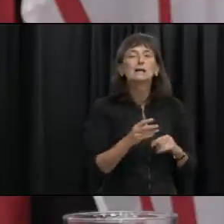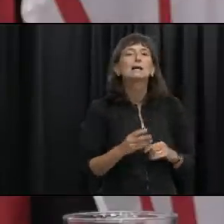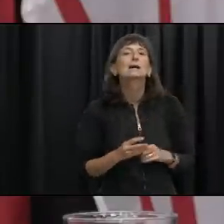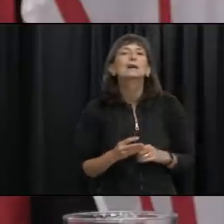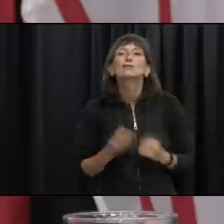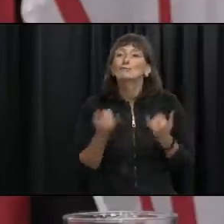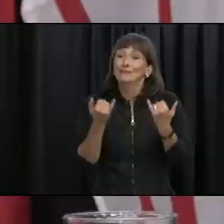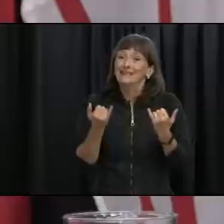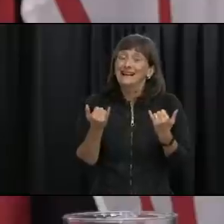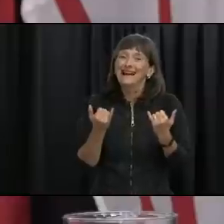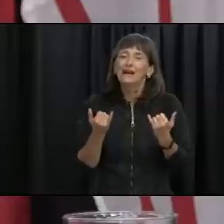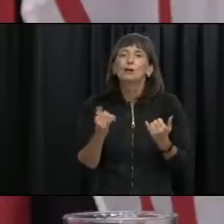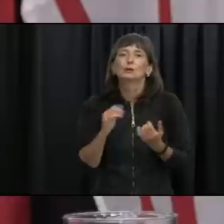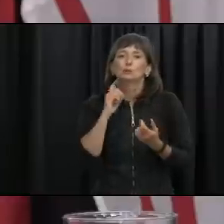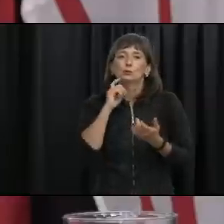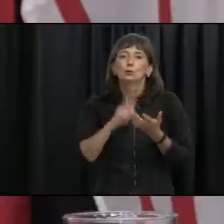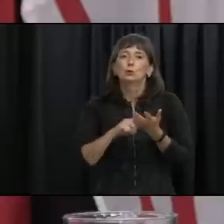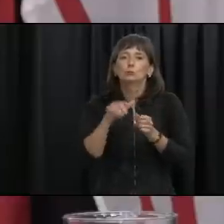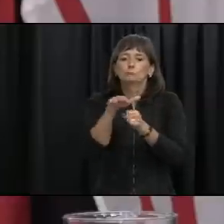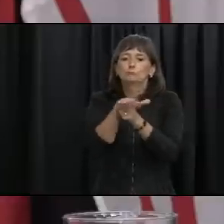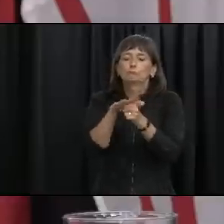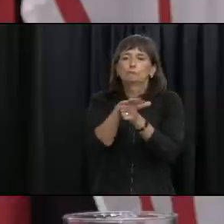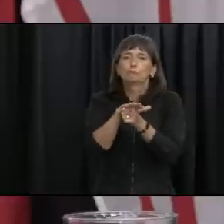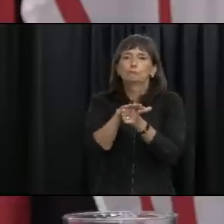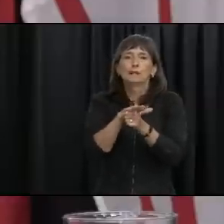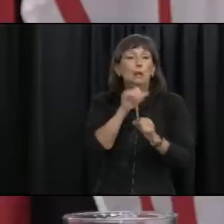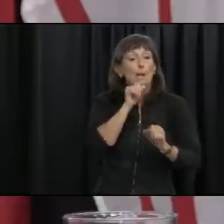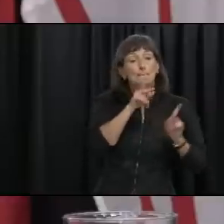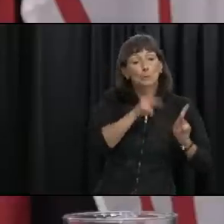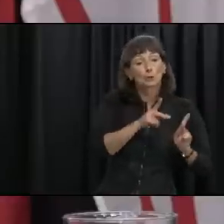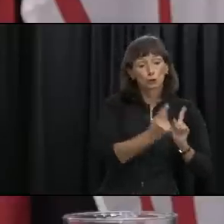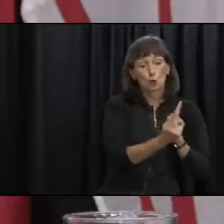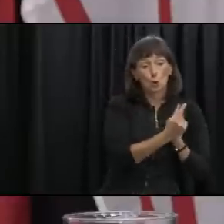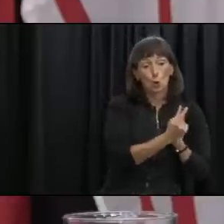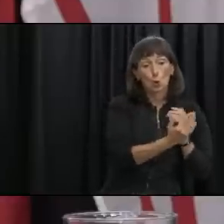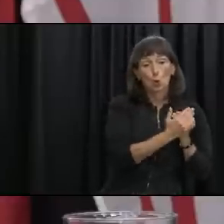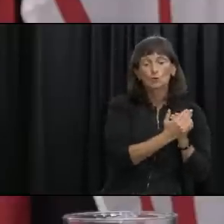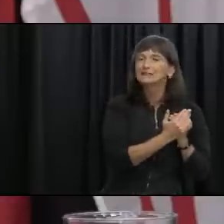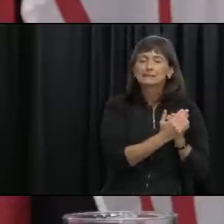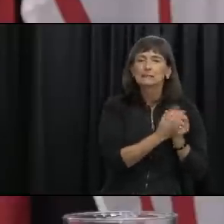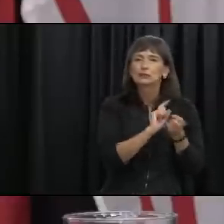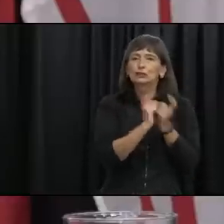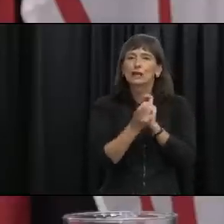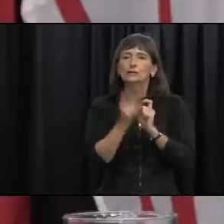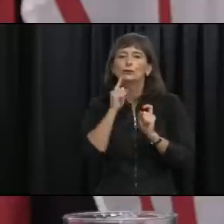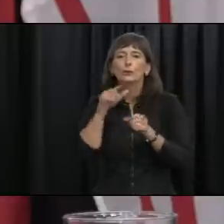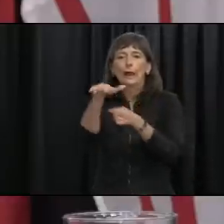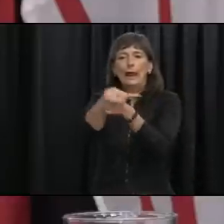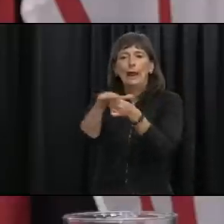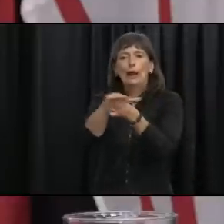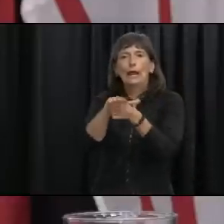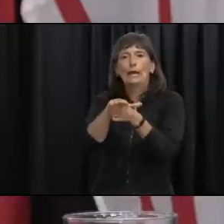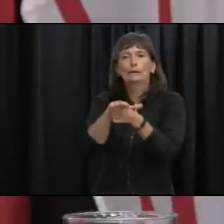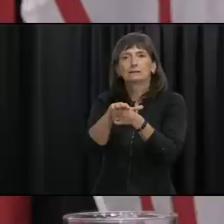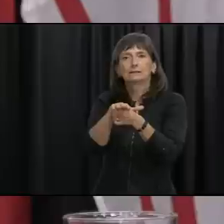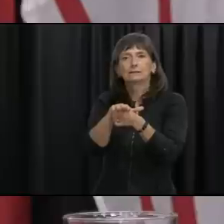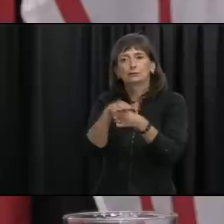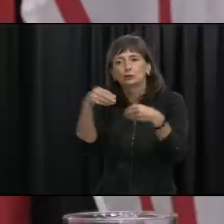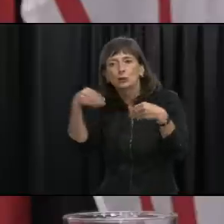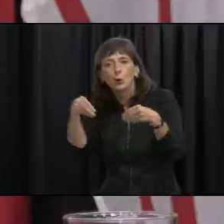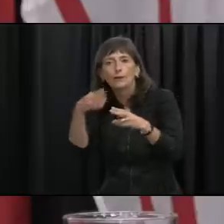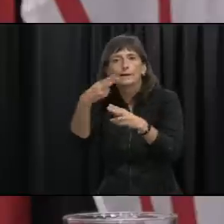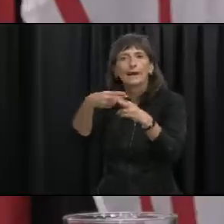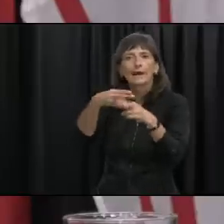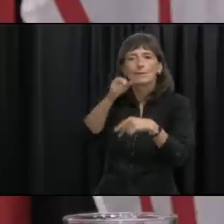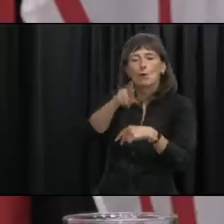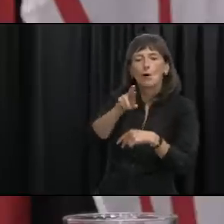location-based tracing rather than person-based and because of that um we have the advantage now